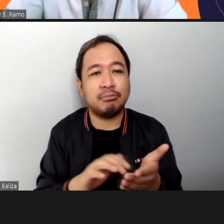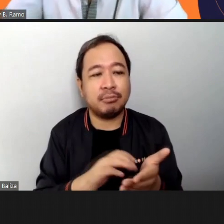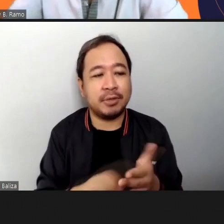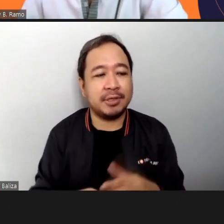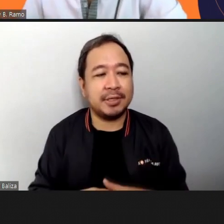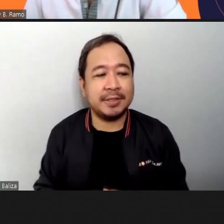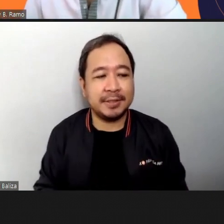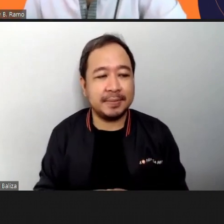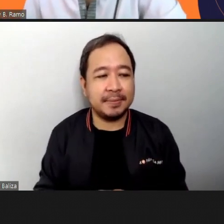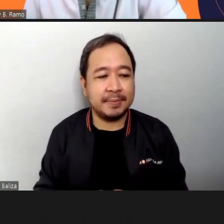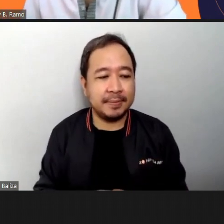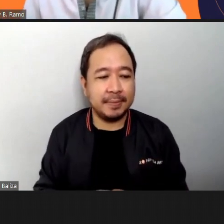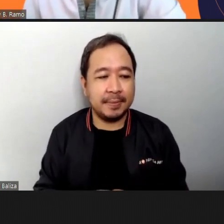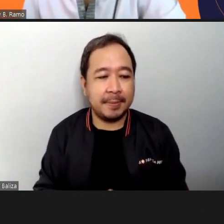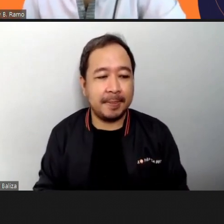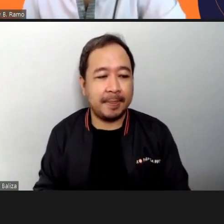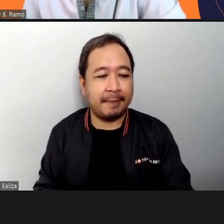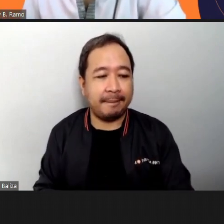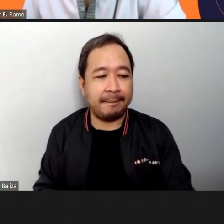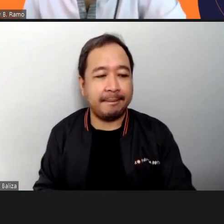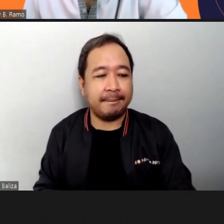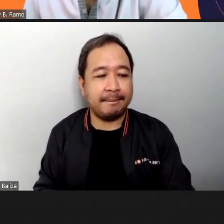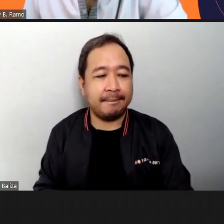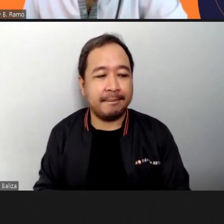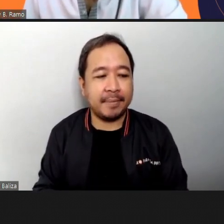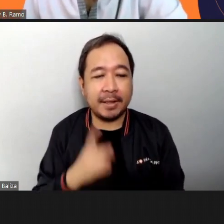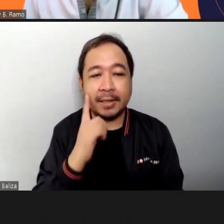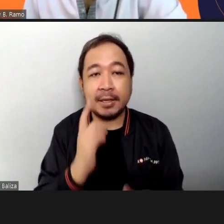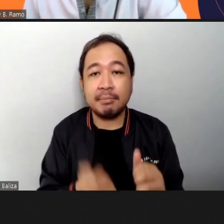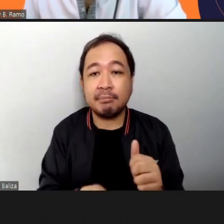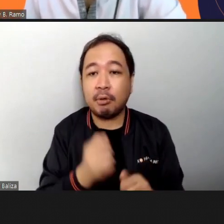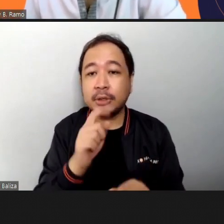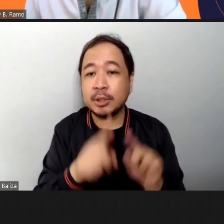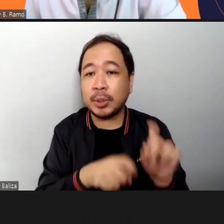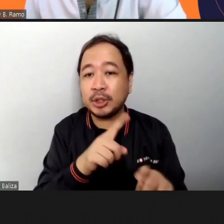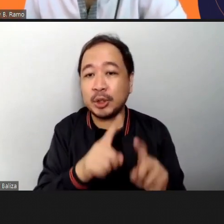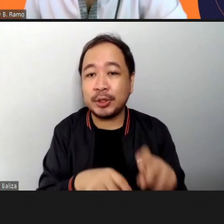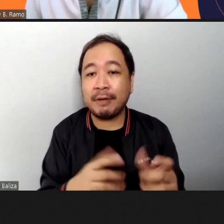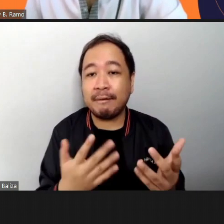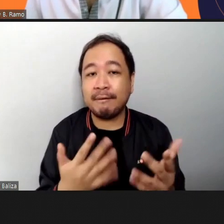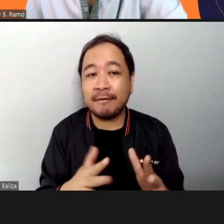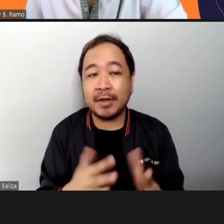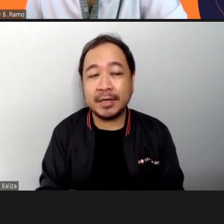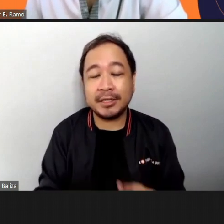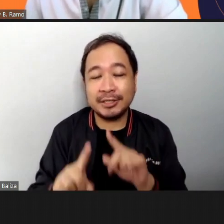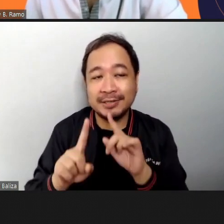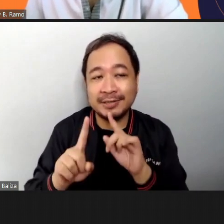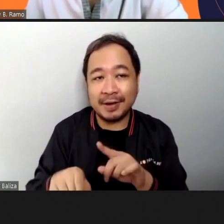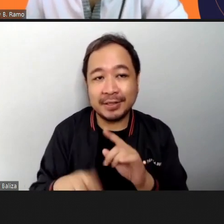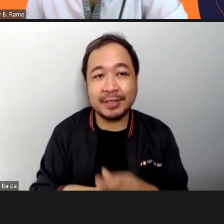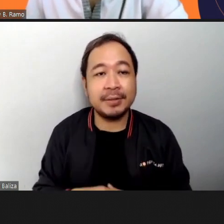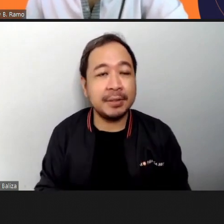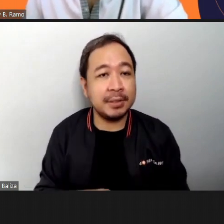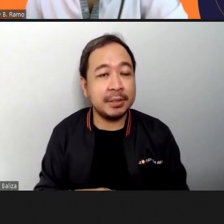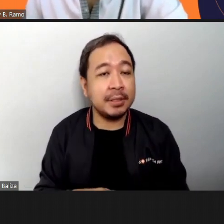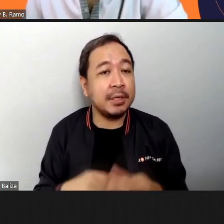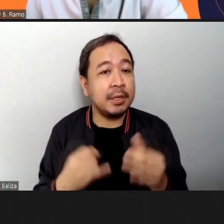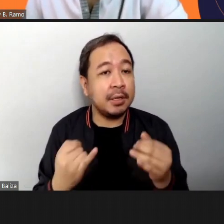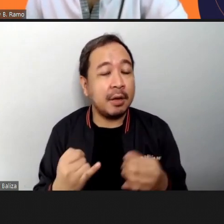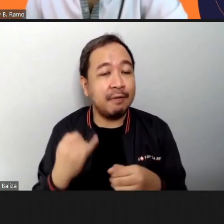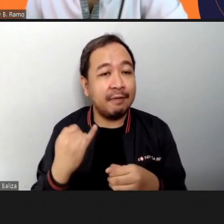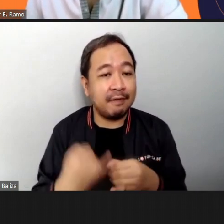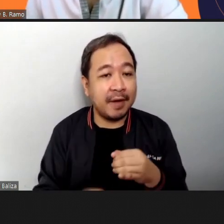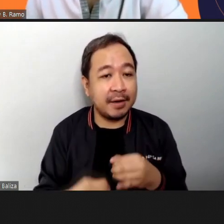okay so I think most of the questions have been addressed so this is the final question for